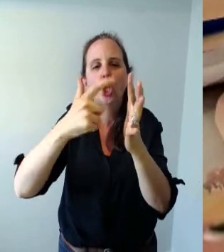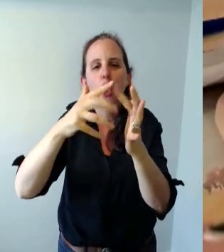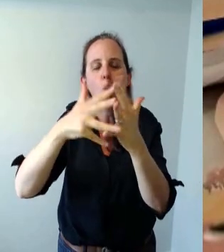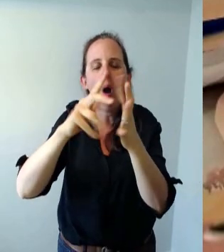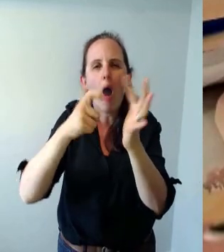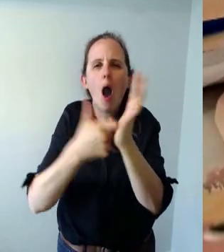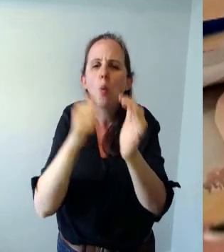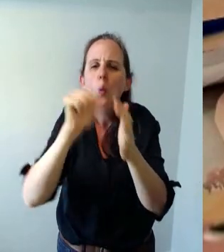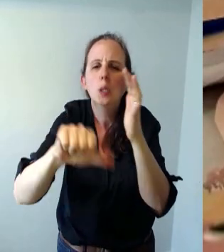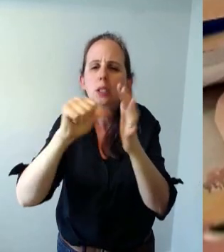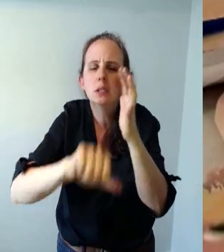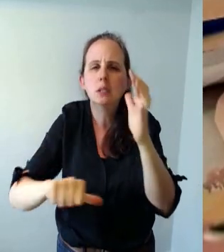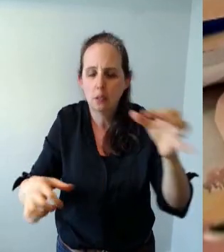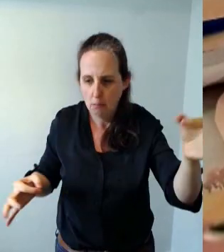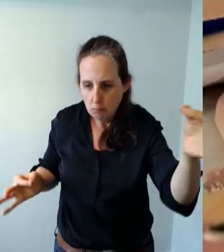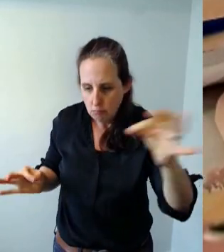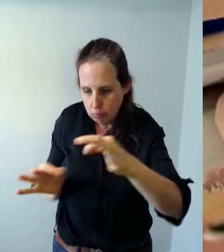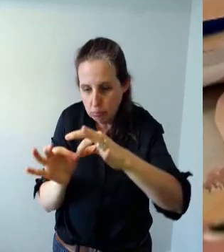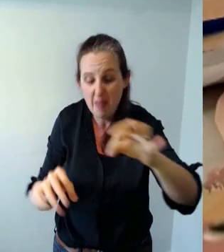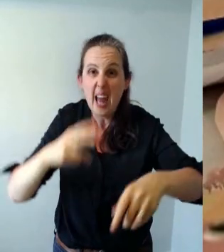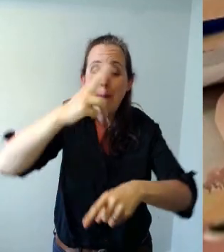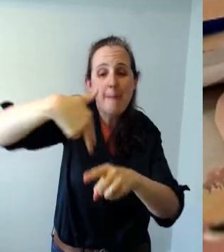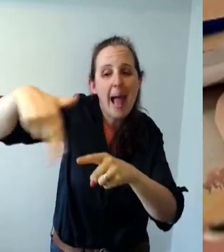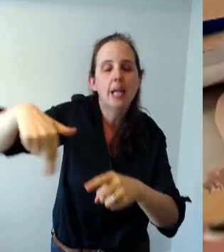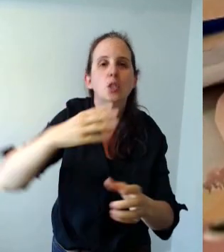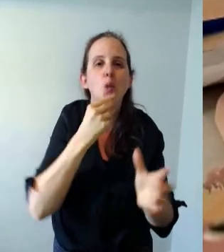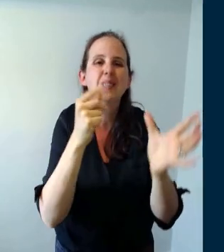and then painted in acrylic paint